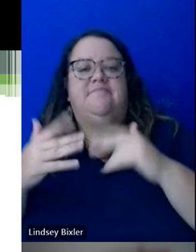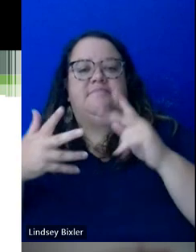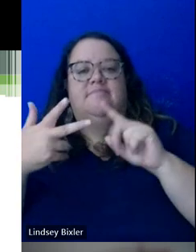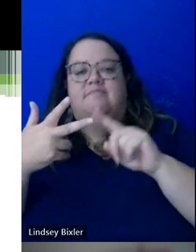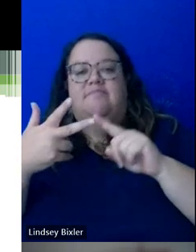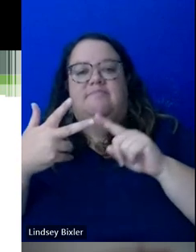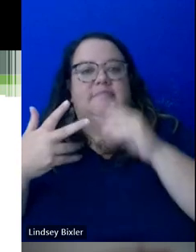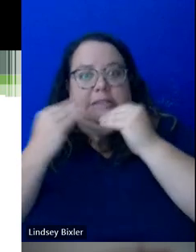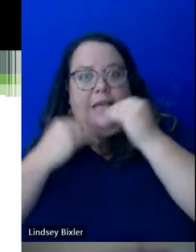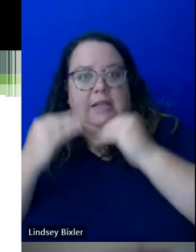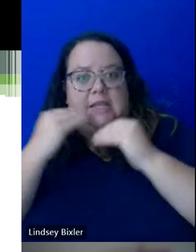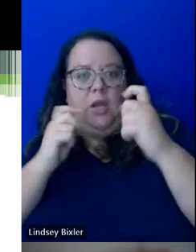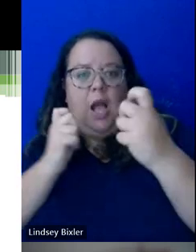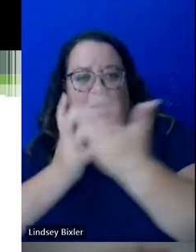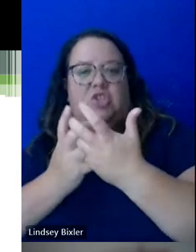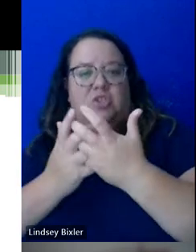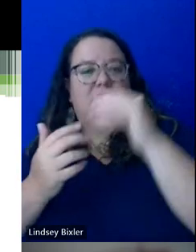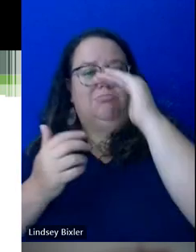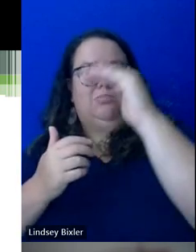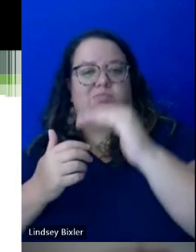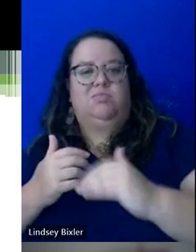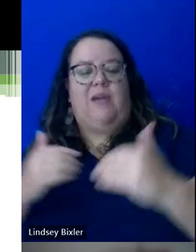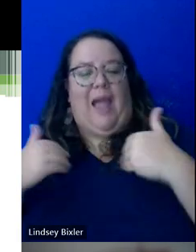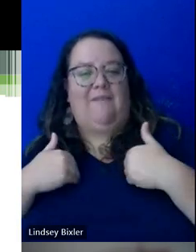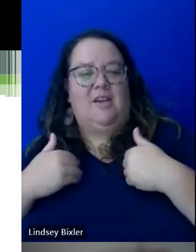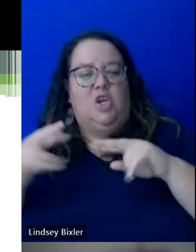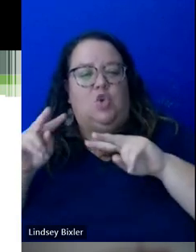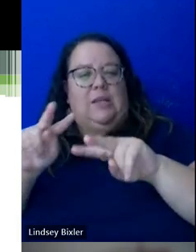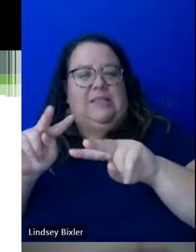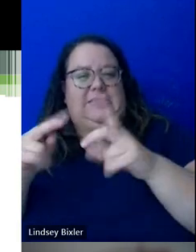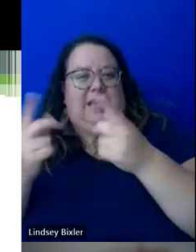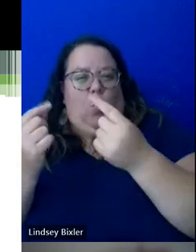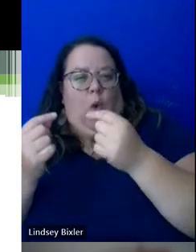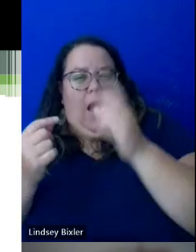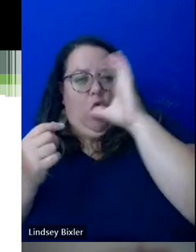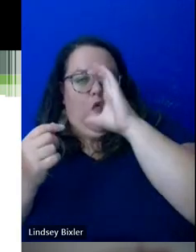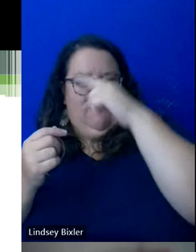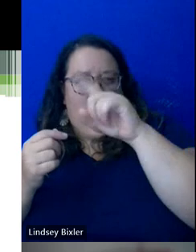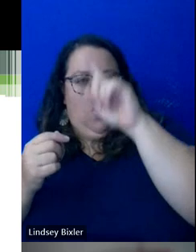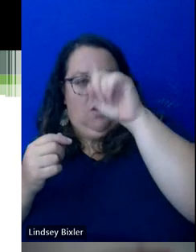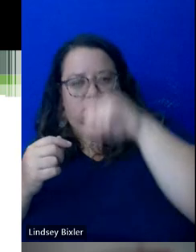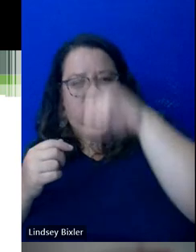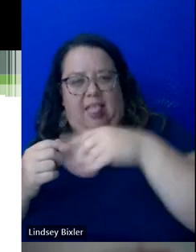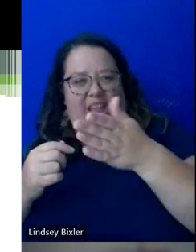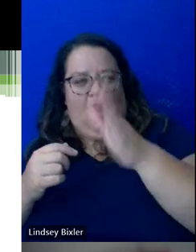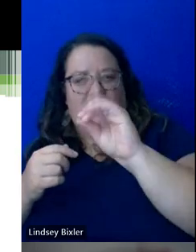broken out separate. But you can see what we're looking for at that place for documentation.